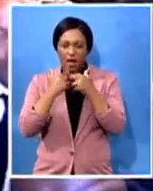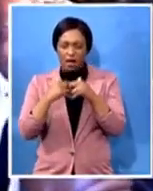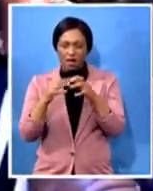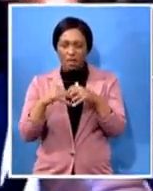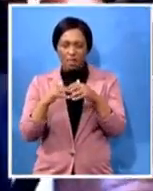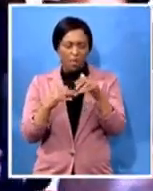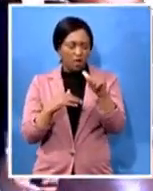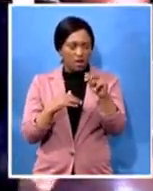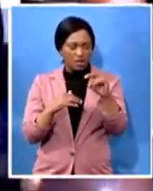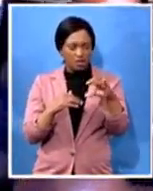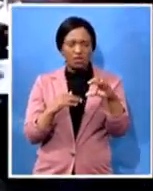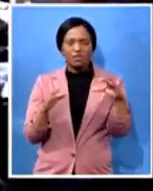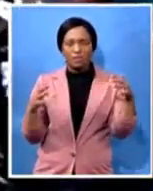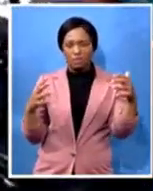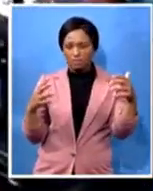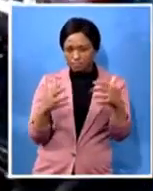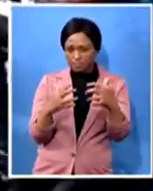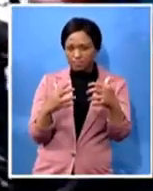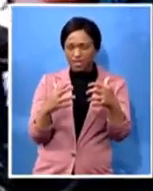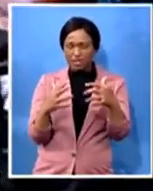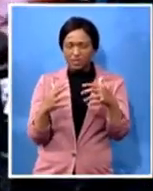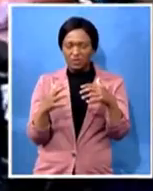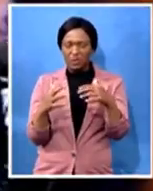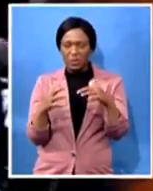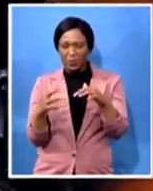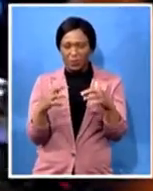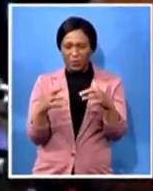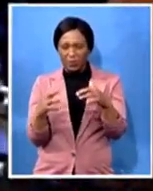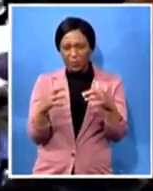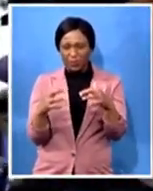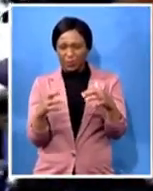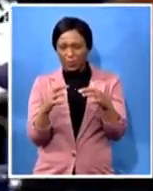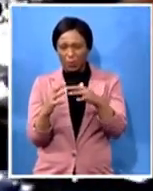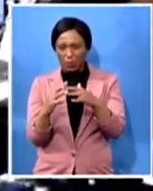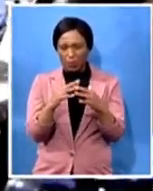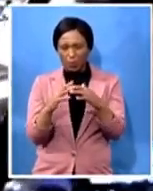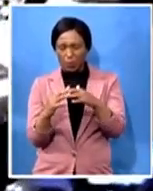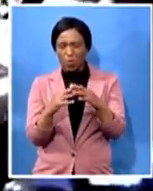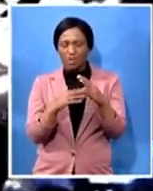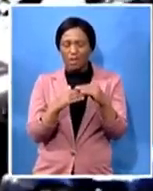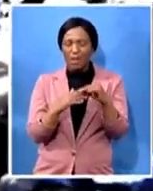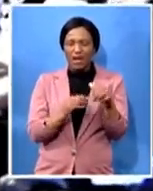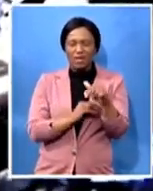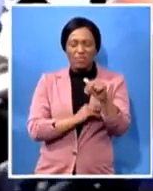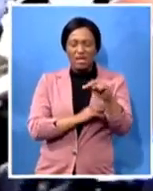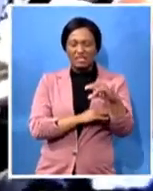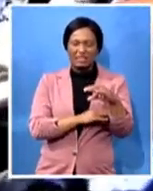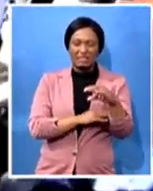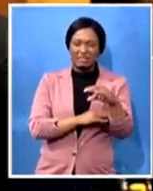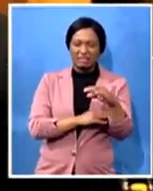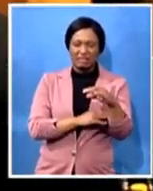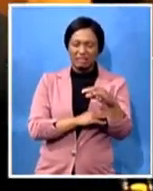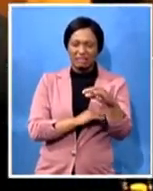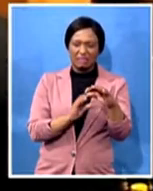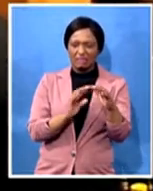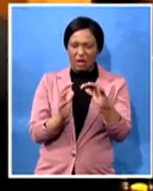resistance from other members especially from the inc side uh he he worked day and night uh